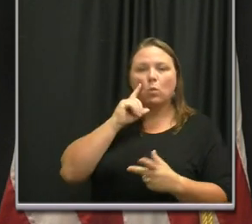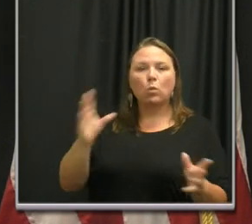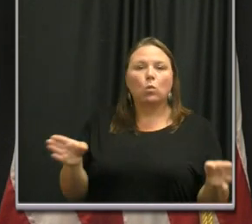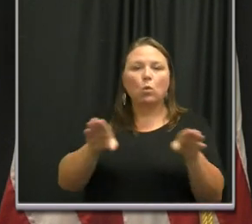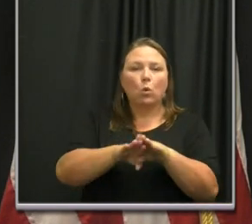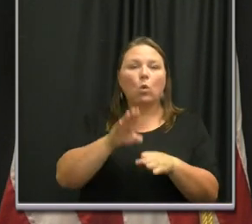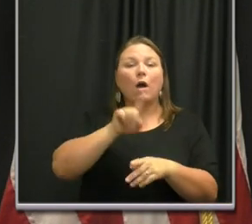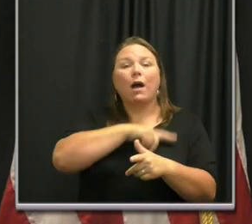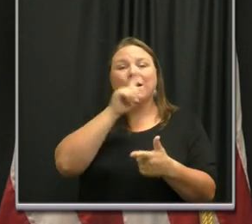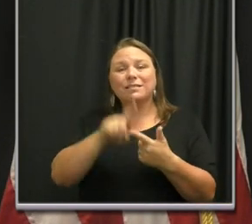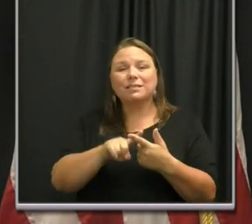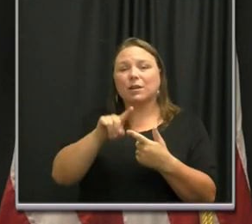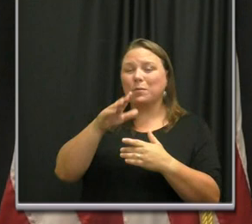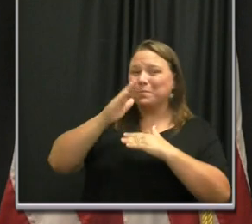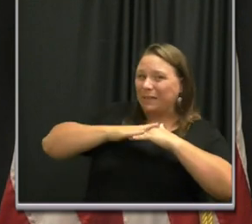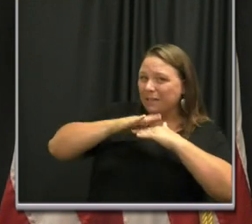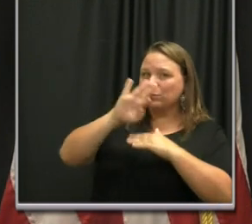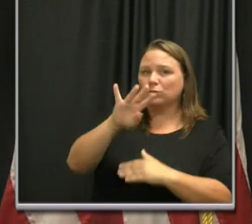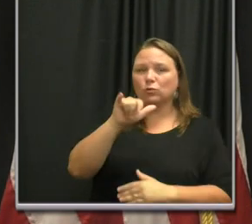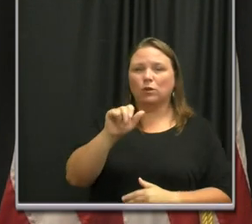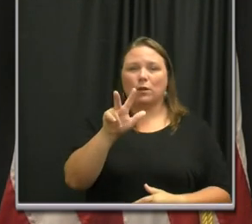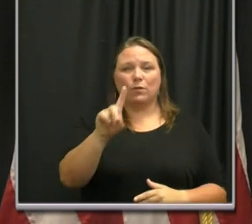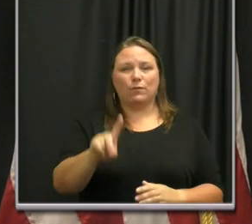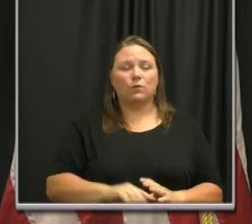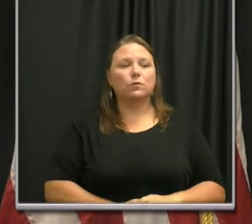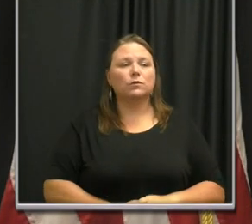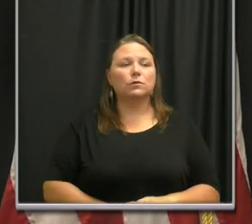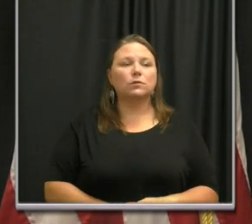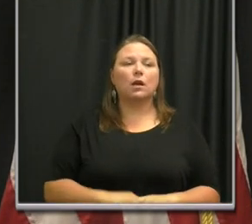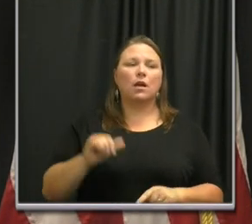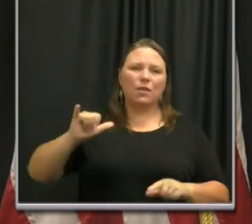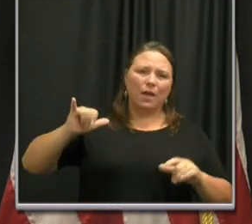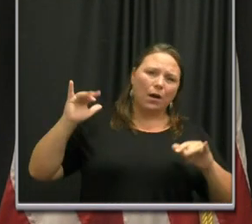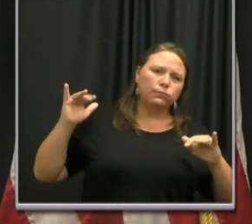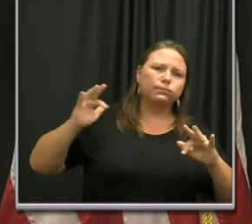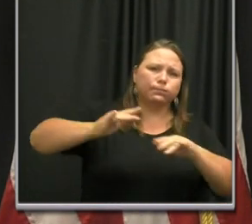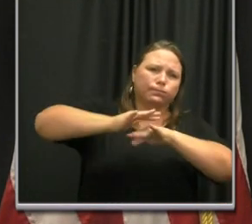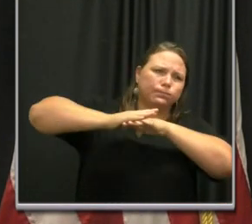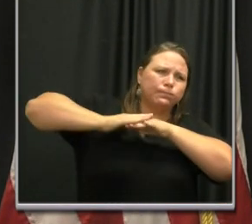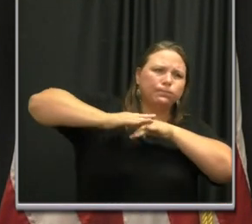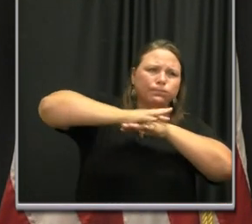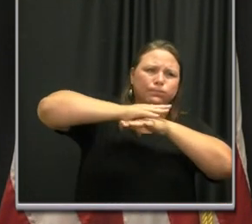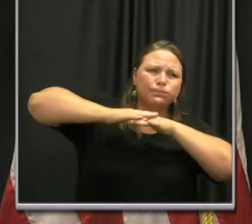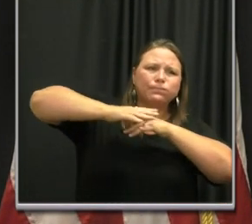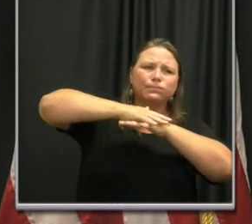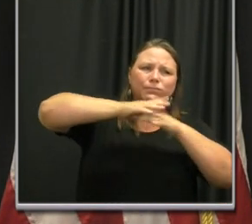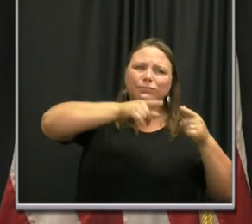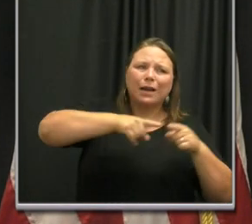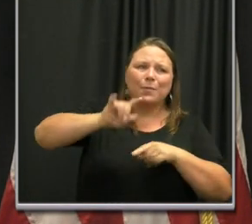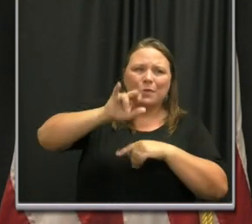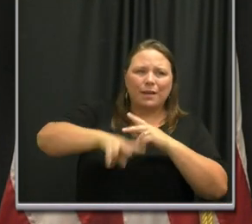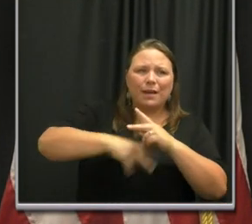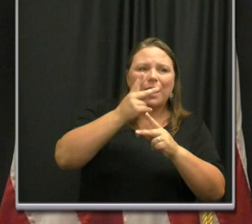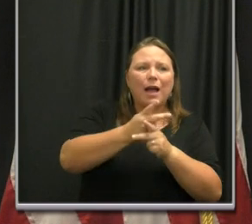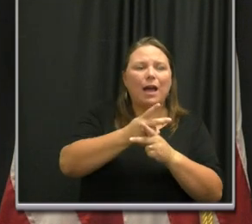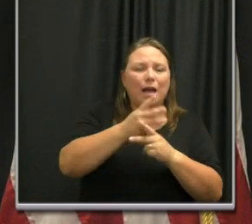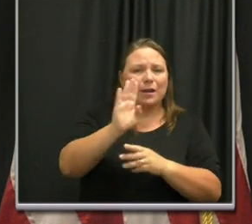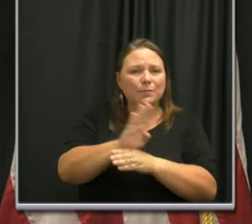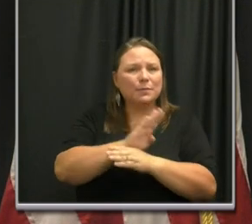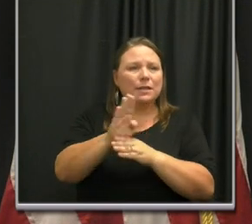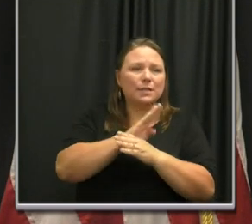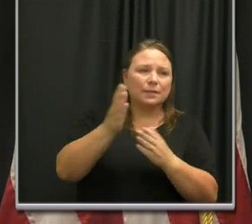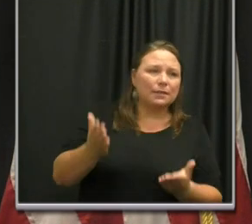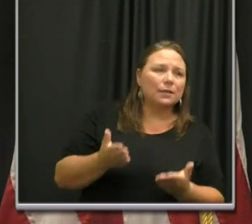at least July the 31st. The crowded and close contact settings facilitated by these types of businesses